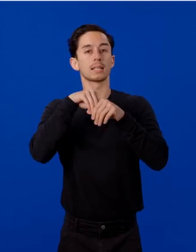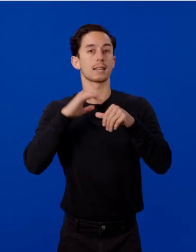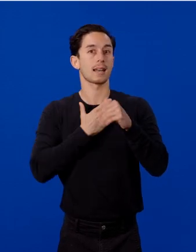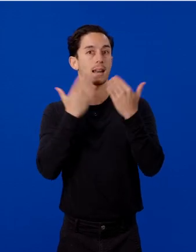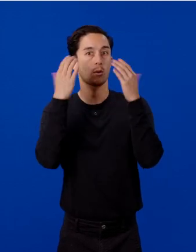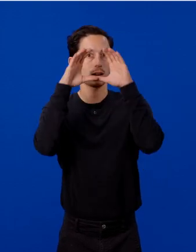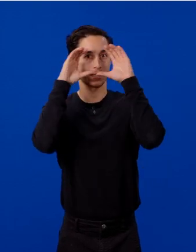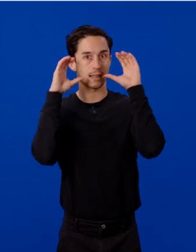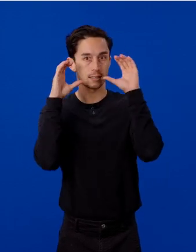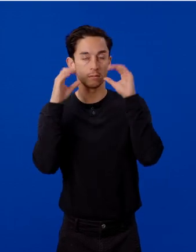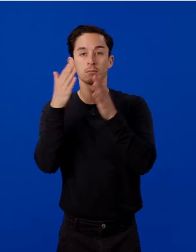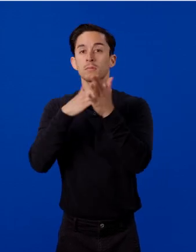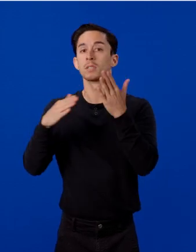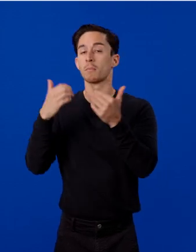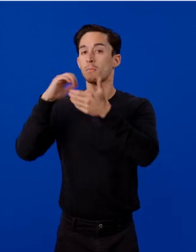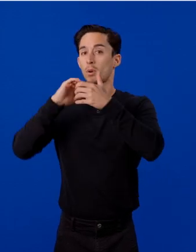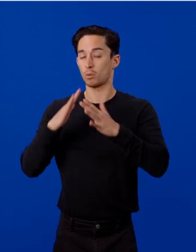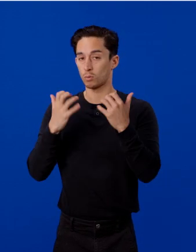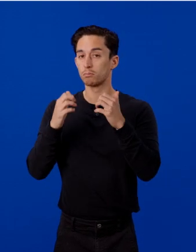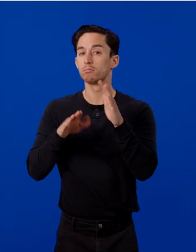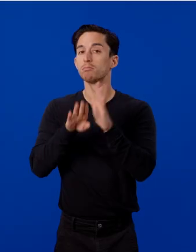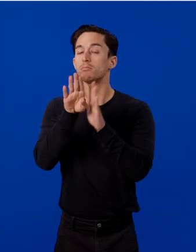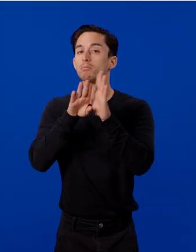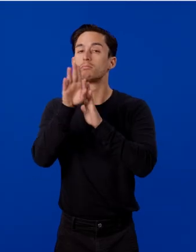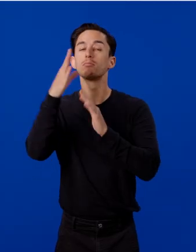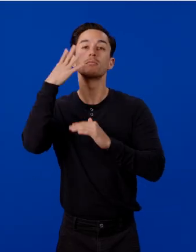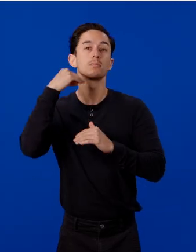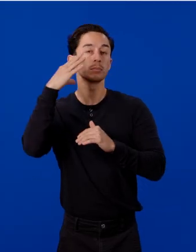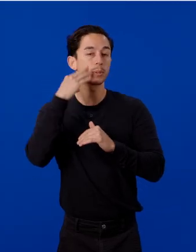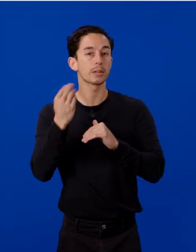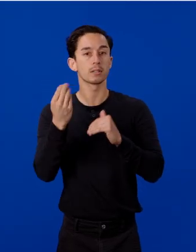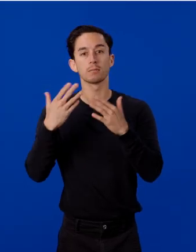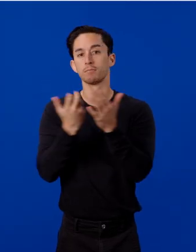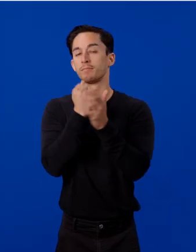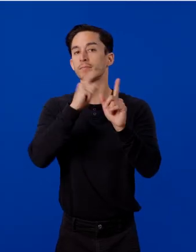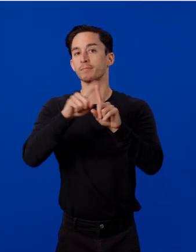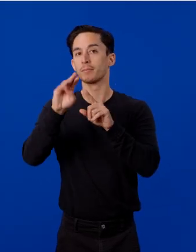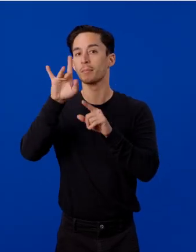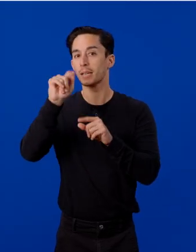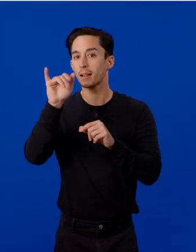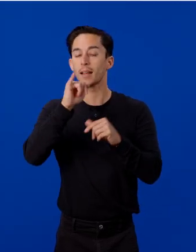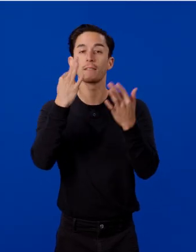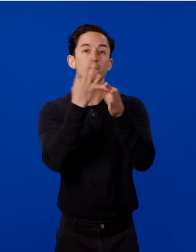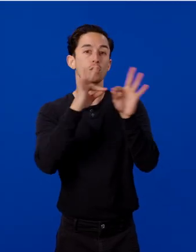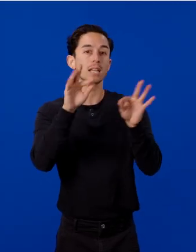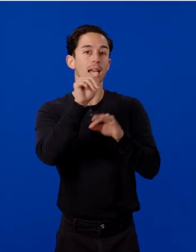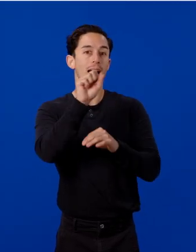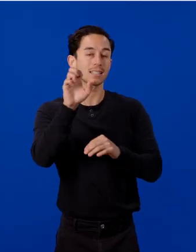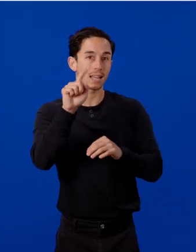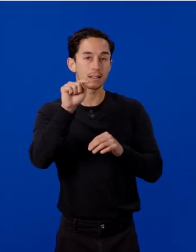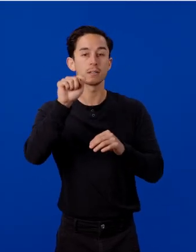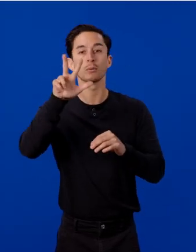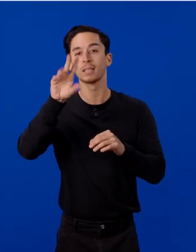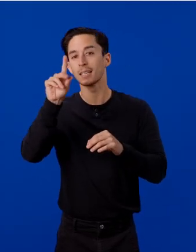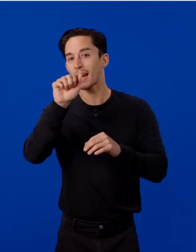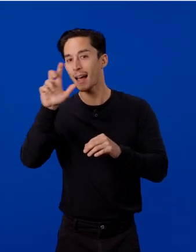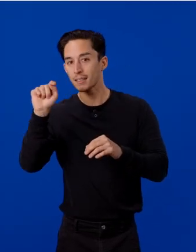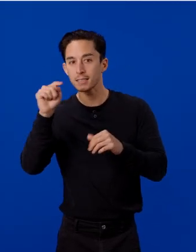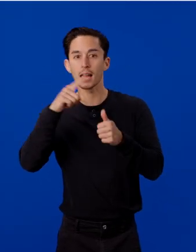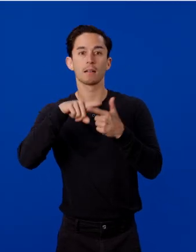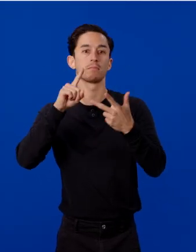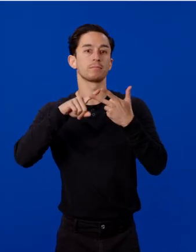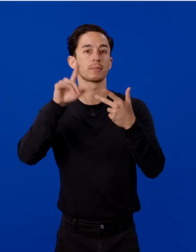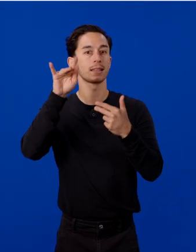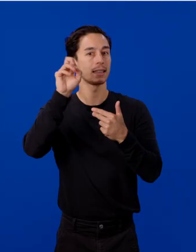Some partners want to build experiences that leverage different types of media, such as 3D assets, rectilinear videos, or even